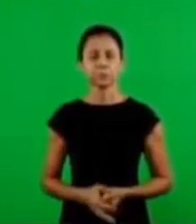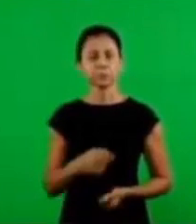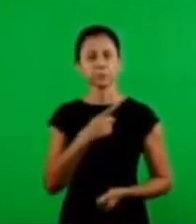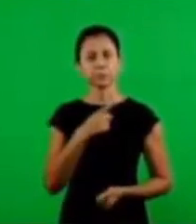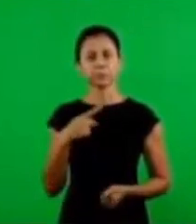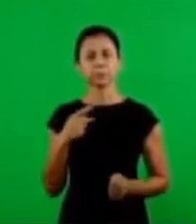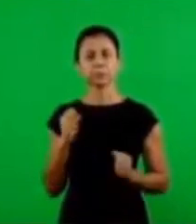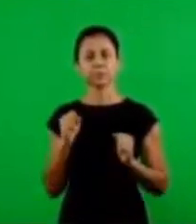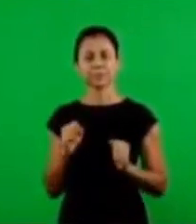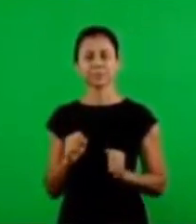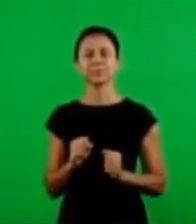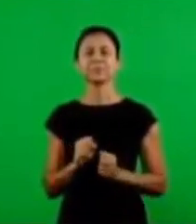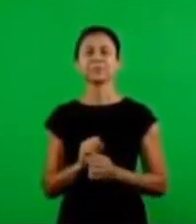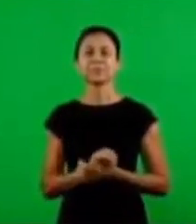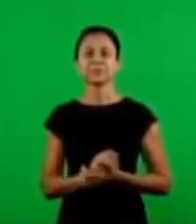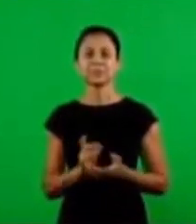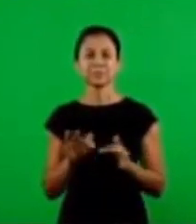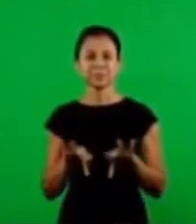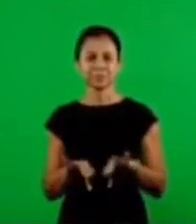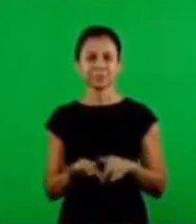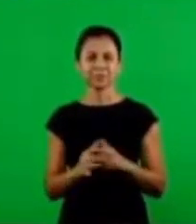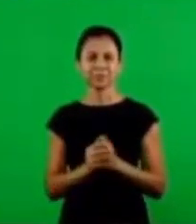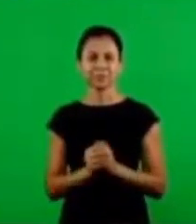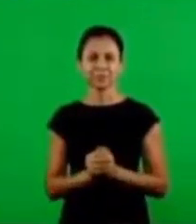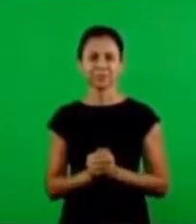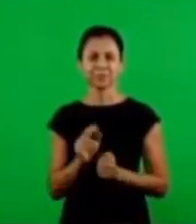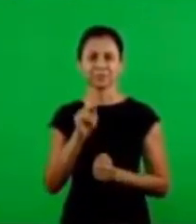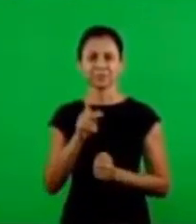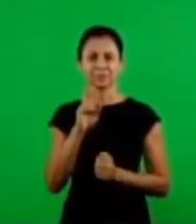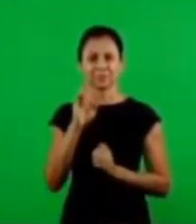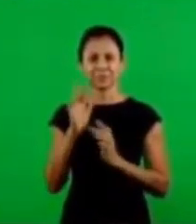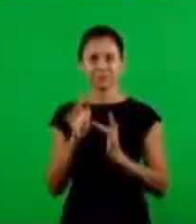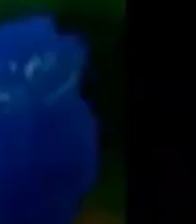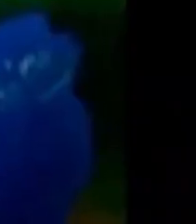now the pastor may say goodbye to the people amen